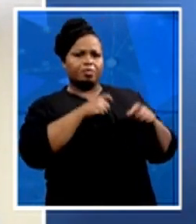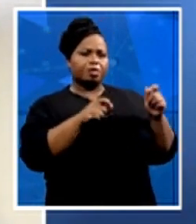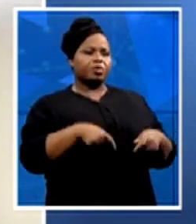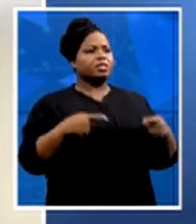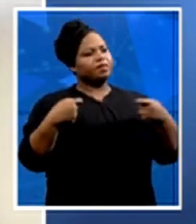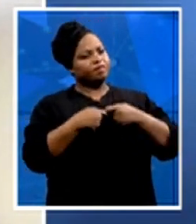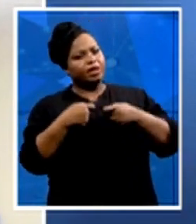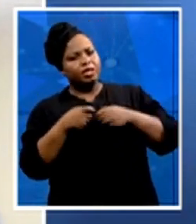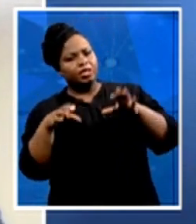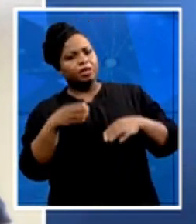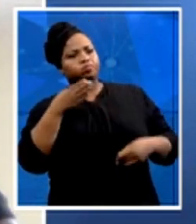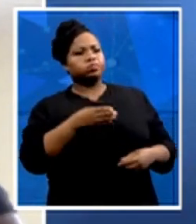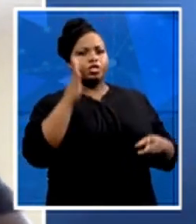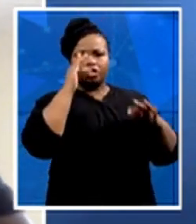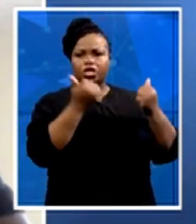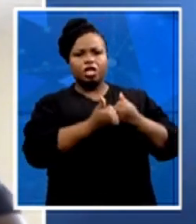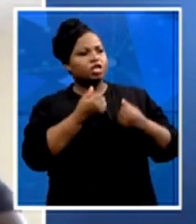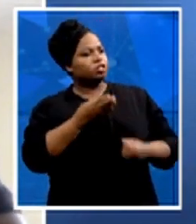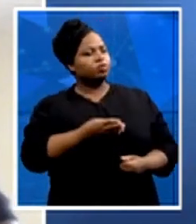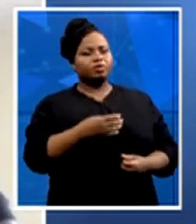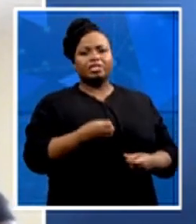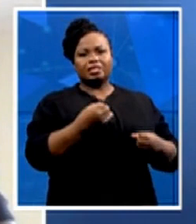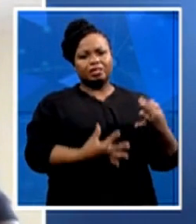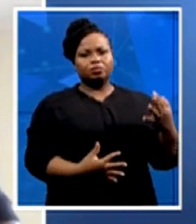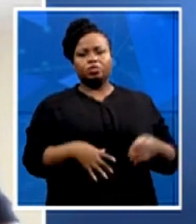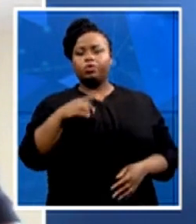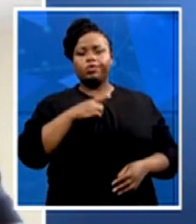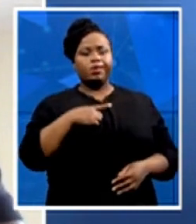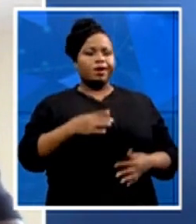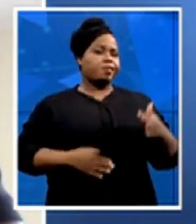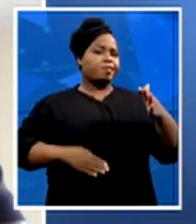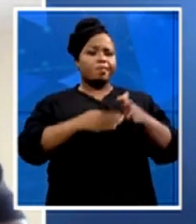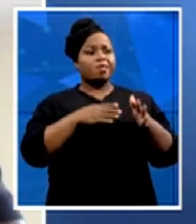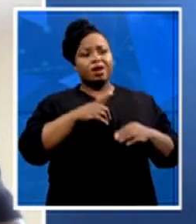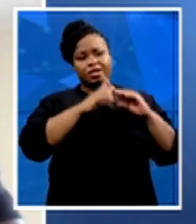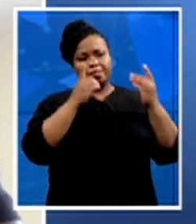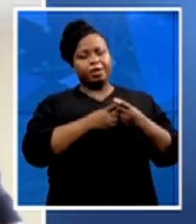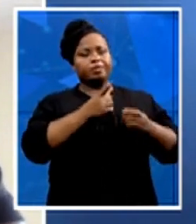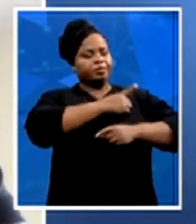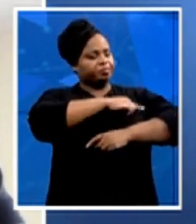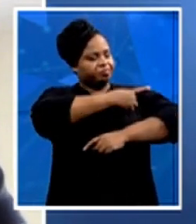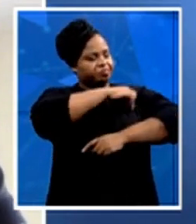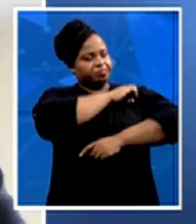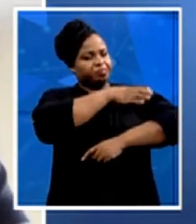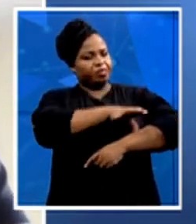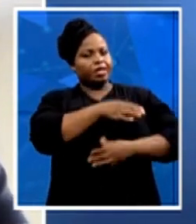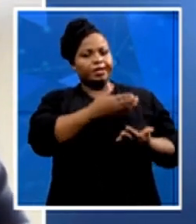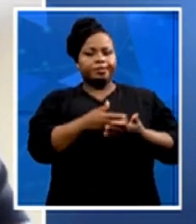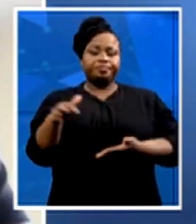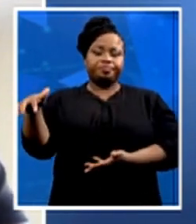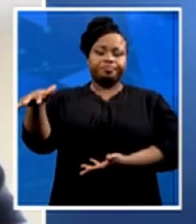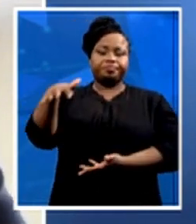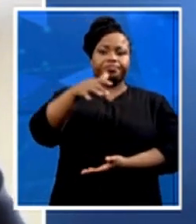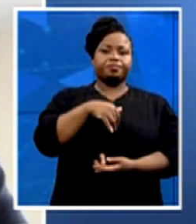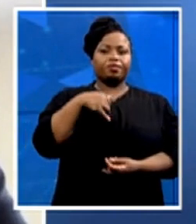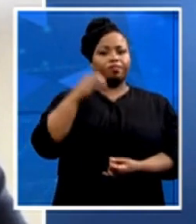Here is this. Here is that. Because mainly that department will have a mandate to collect all views of young people and address it in all